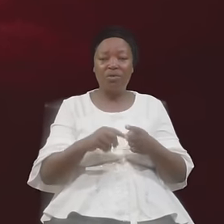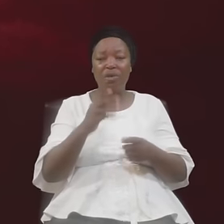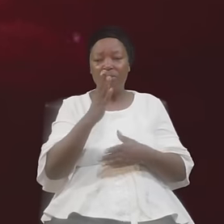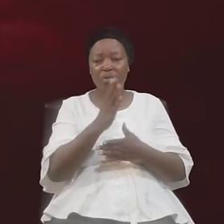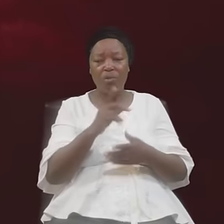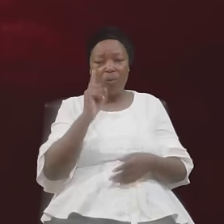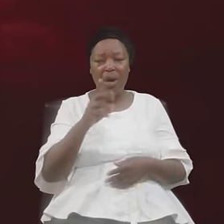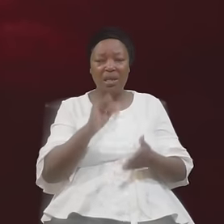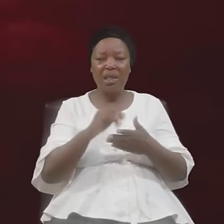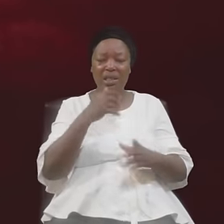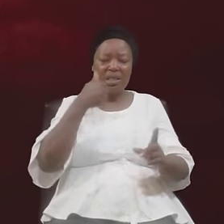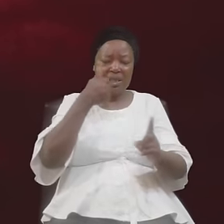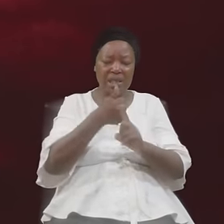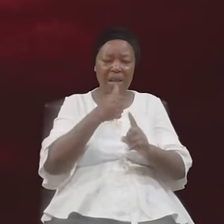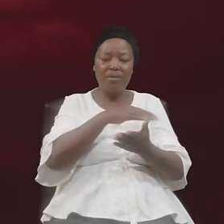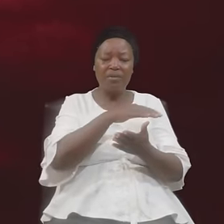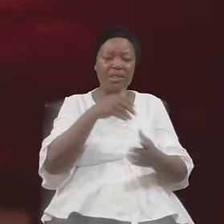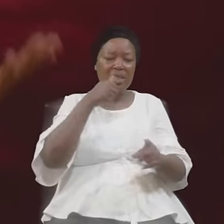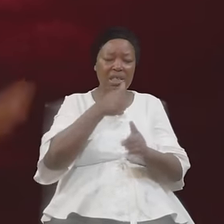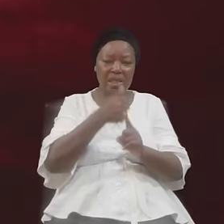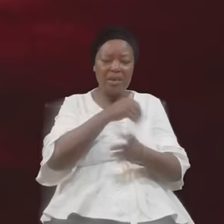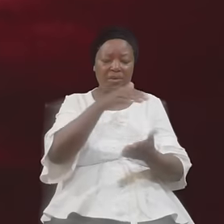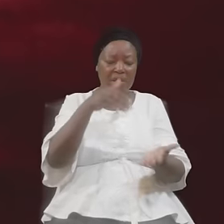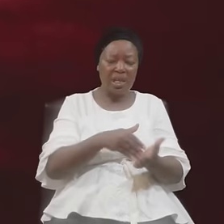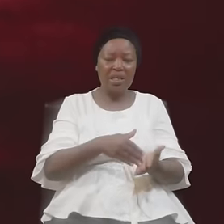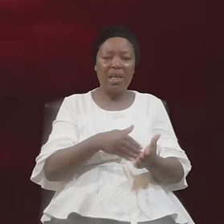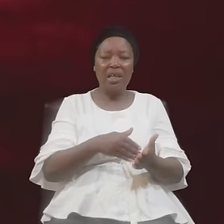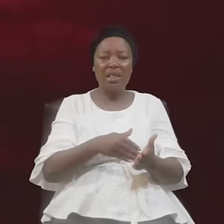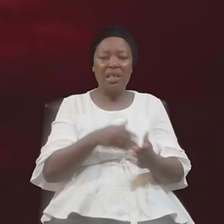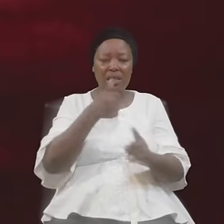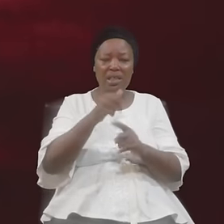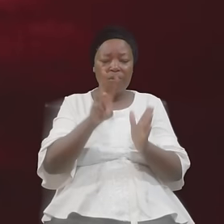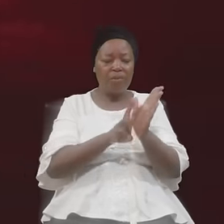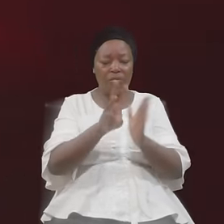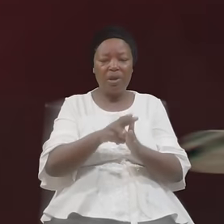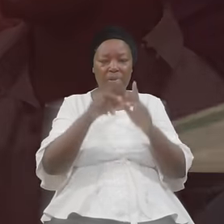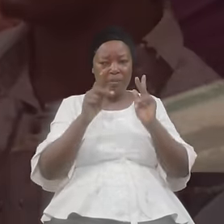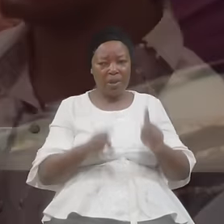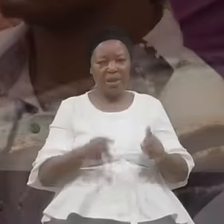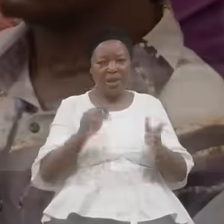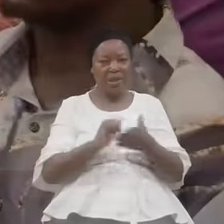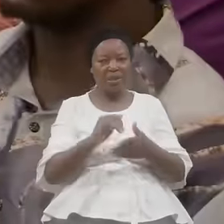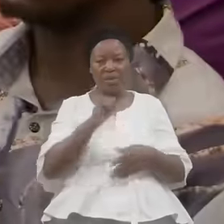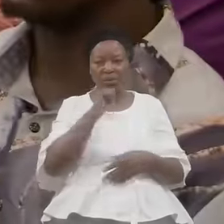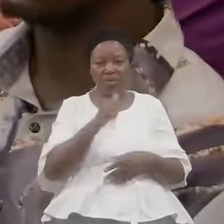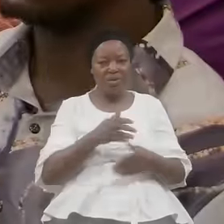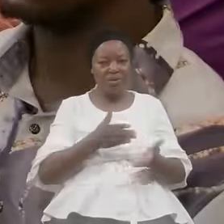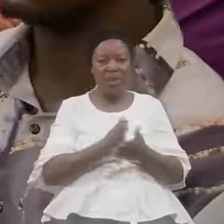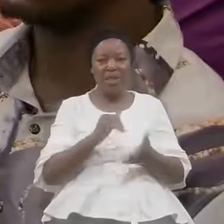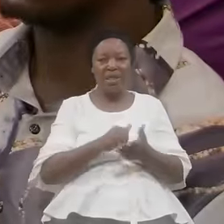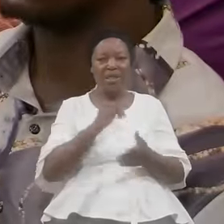Centred Self Willed Person That's An Unequal Yoke